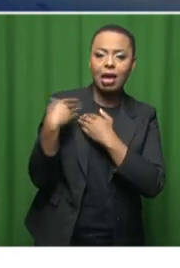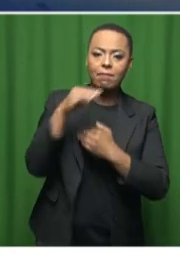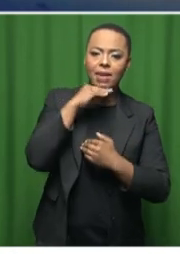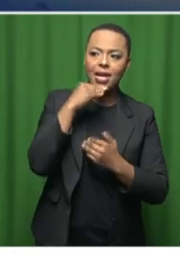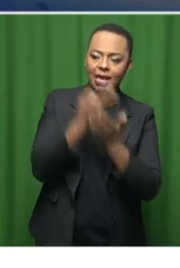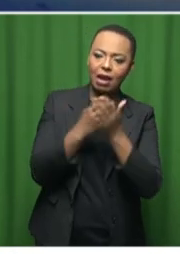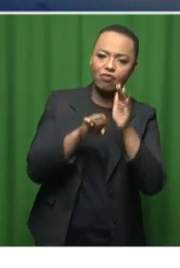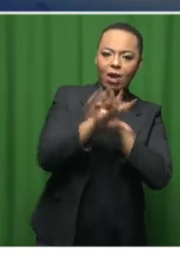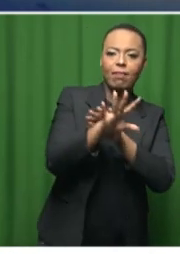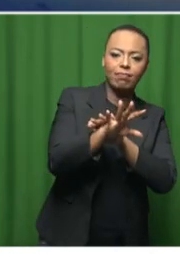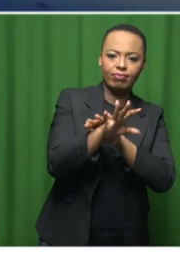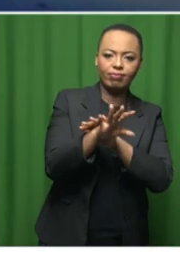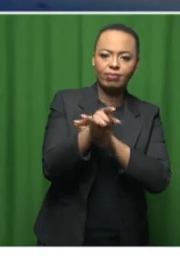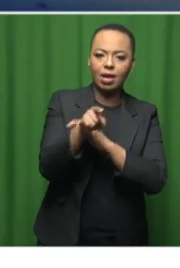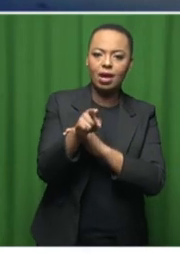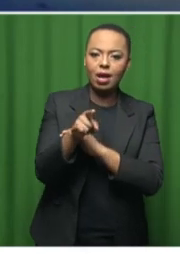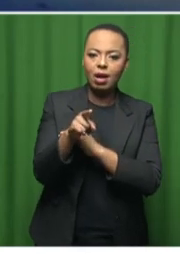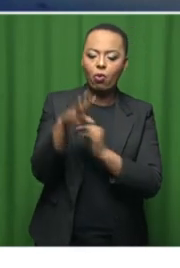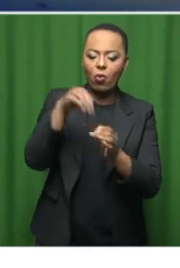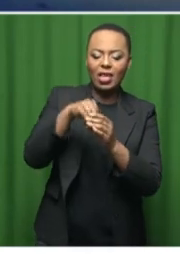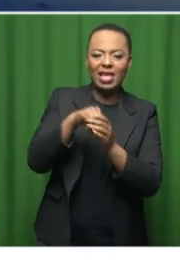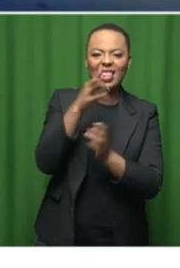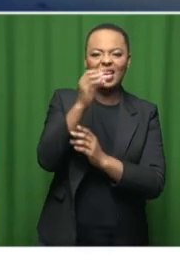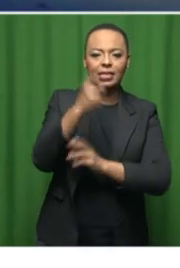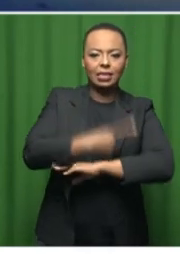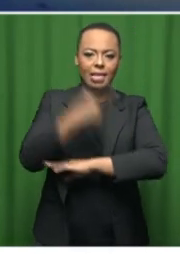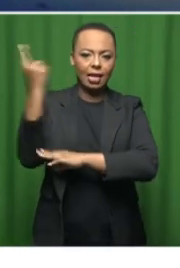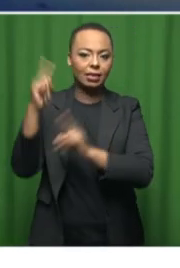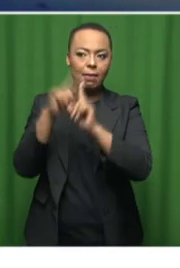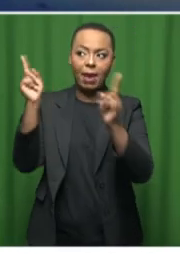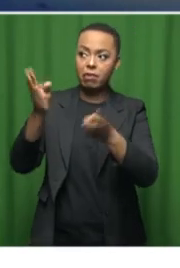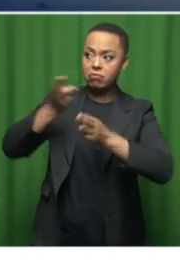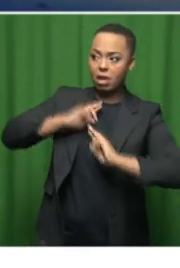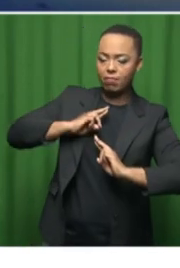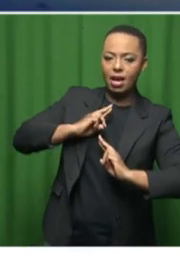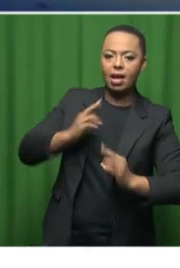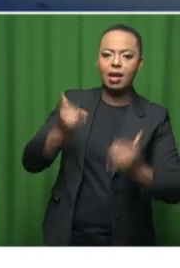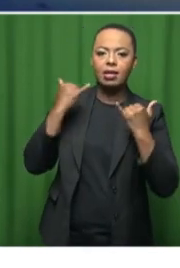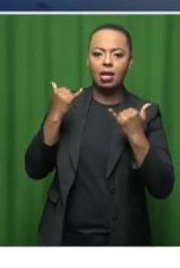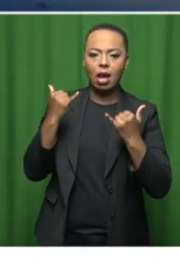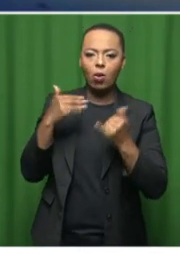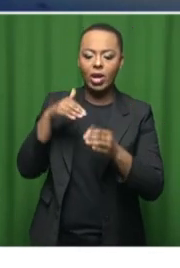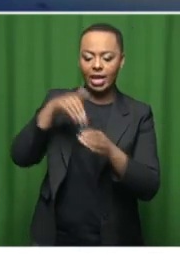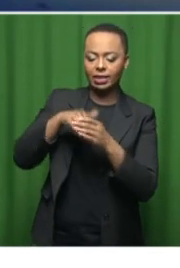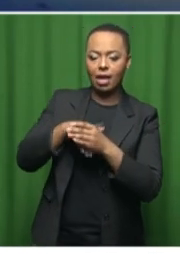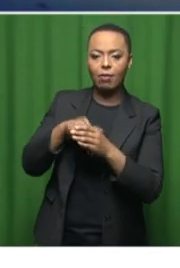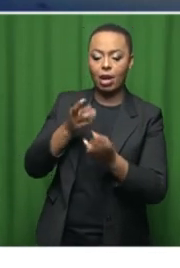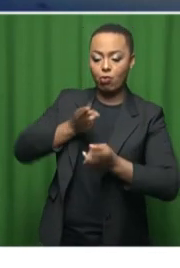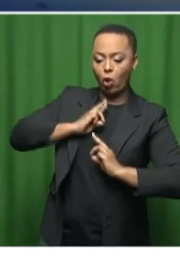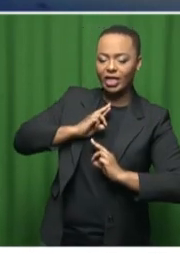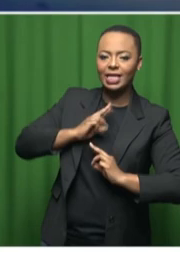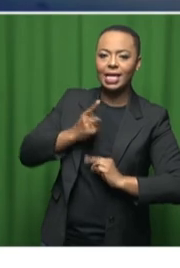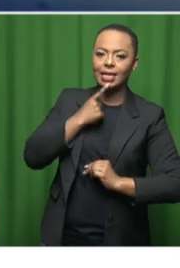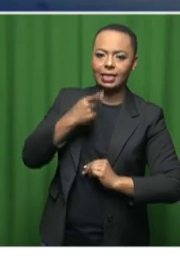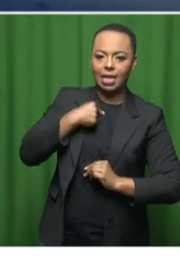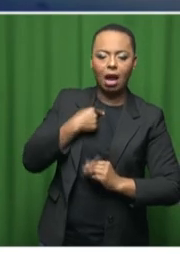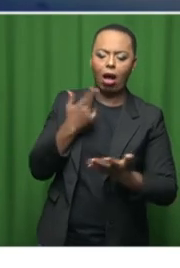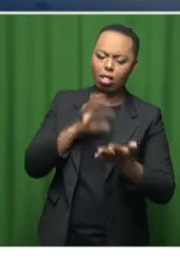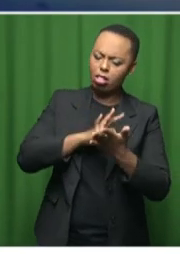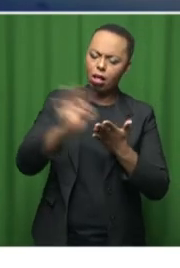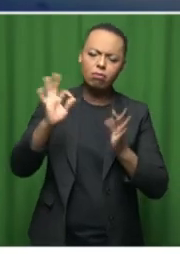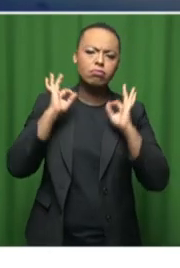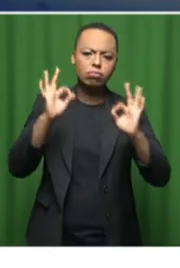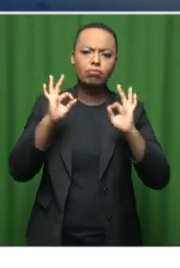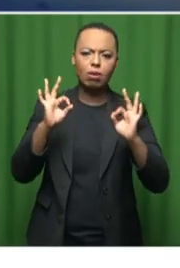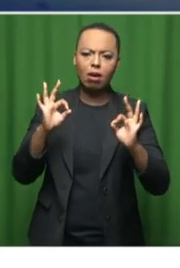published within 30 days. But we now have received, of course, our interim report. And it says we are in the Clinton Bill of